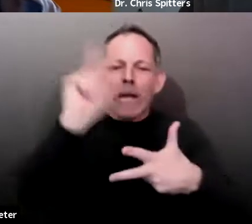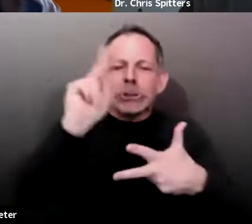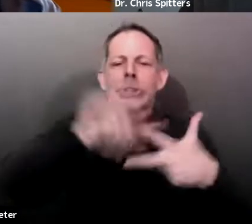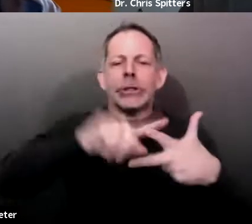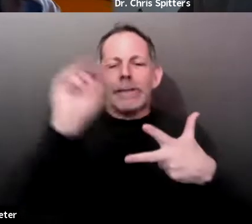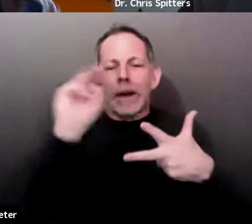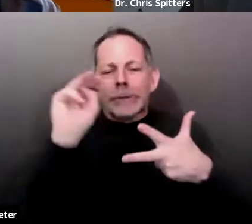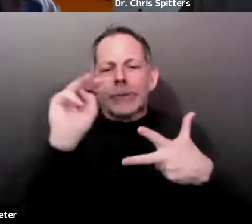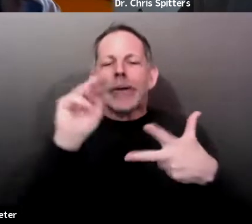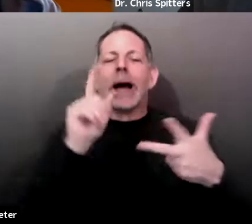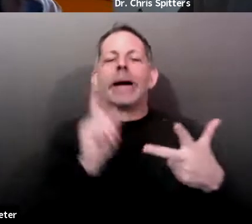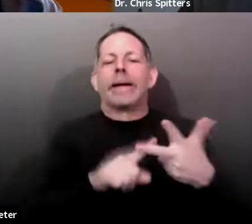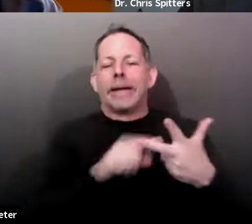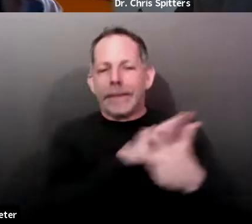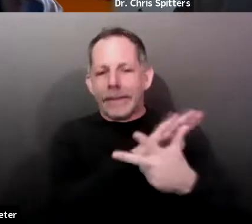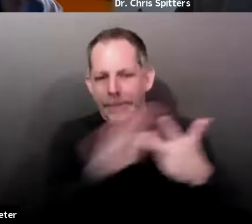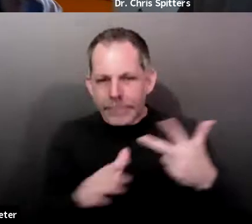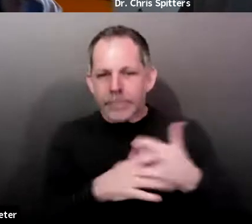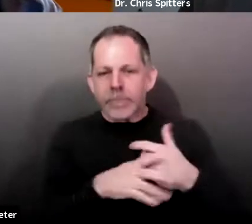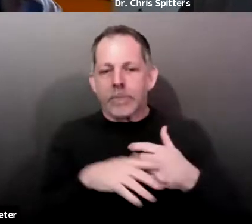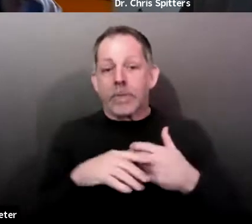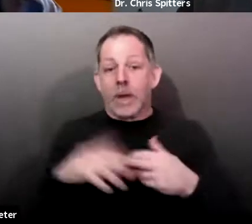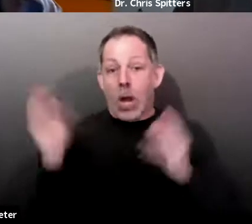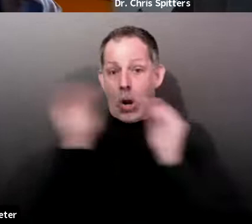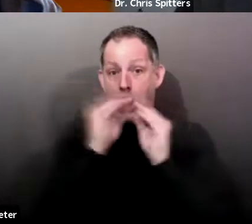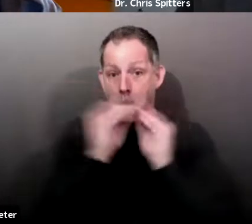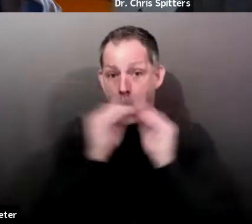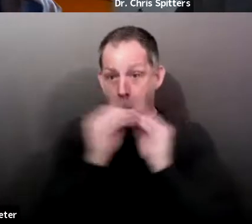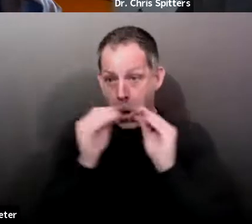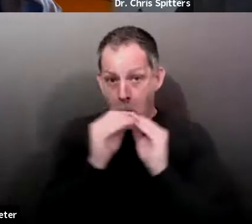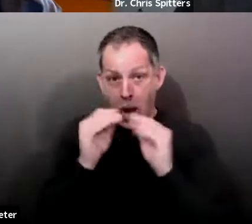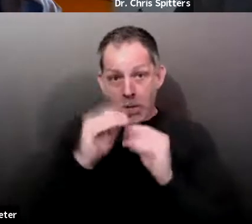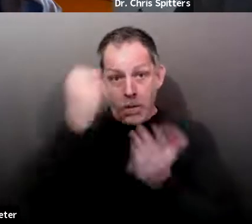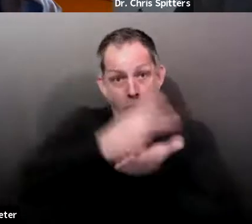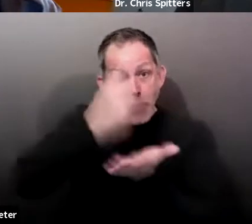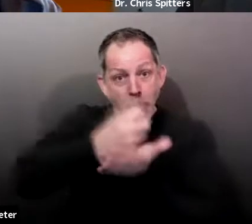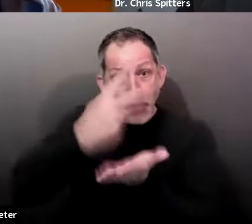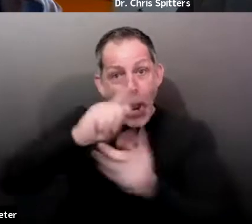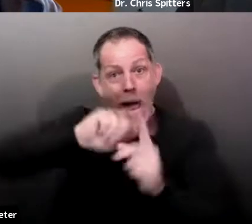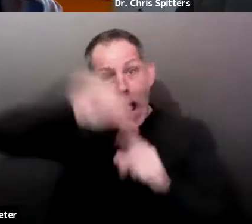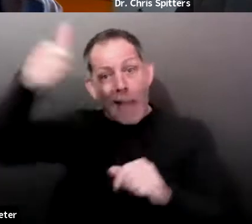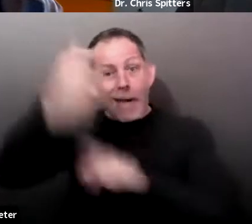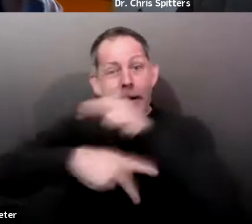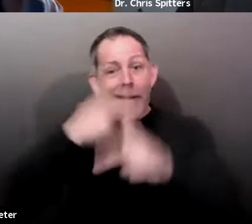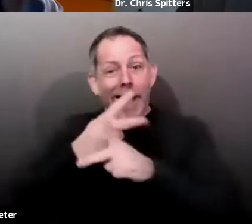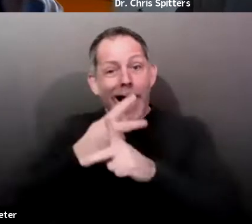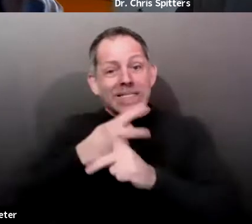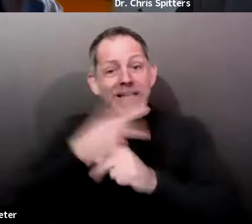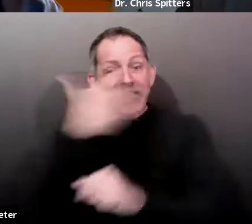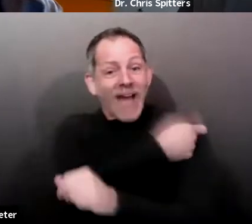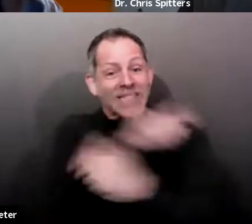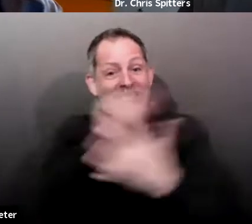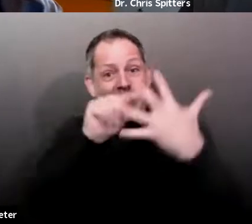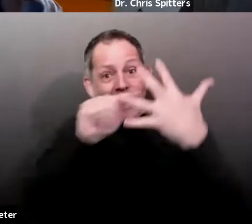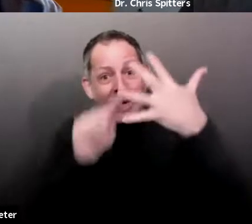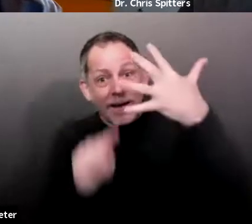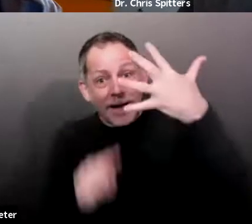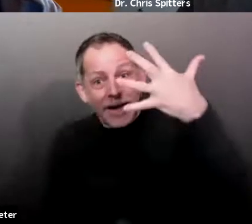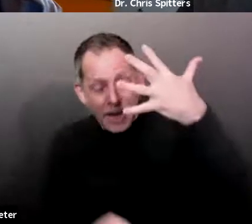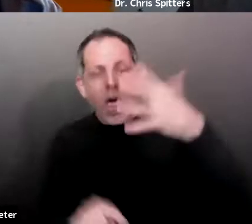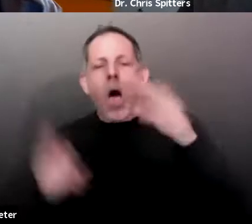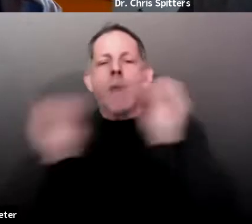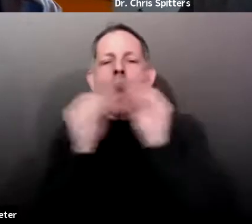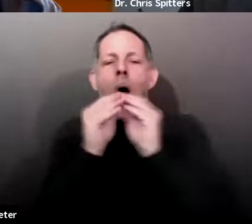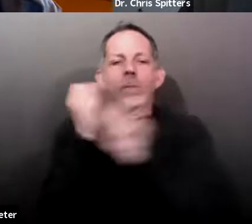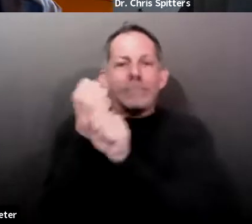more supply. So that helps. And then as we work our way through the population and people get vaccinated, then demand will decrease. So